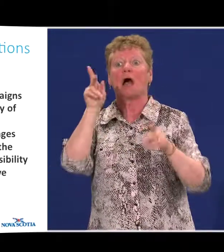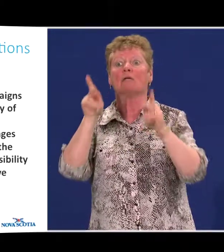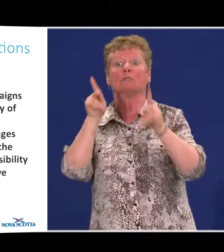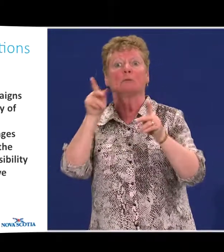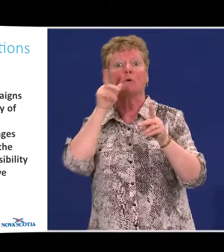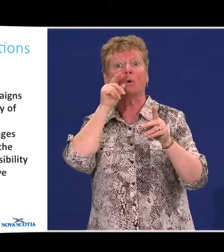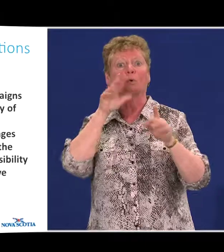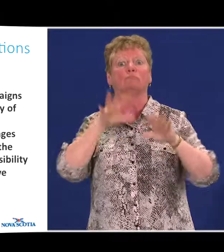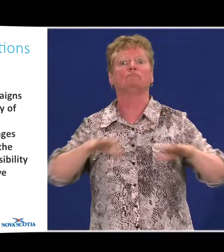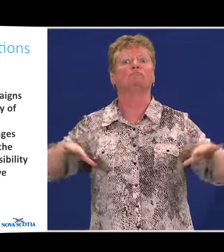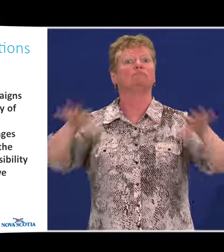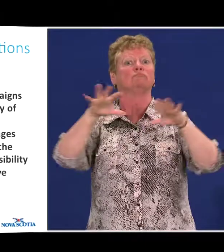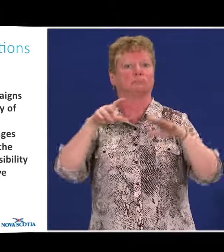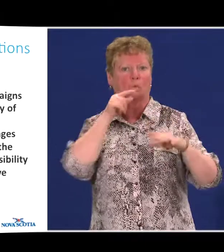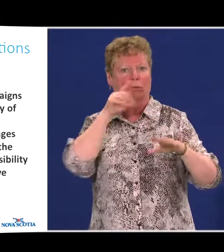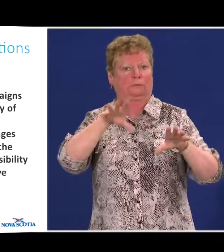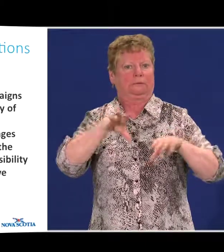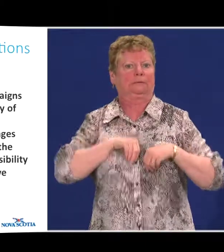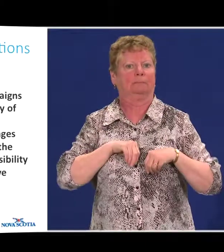legislation.